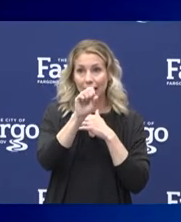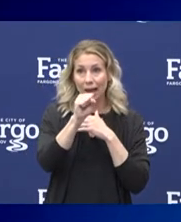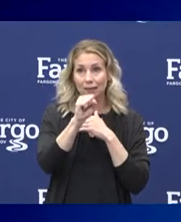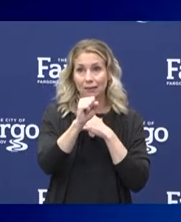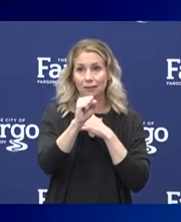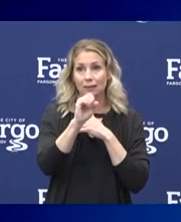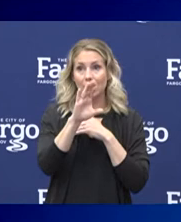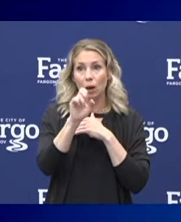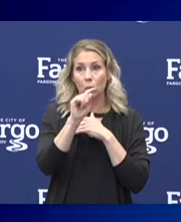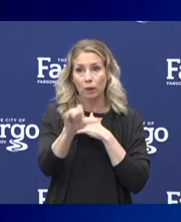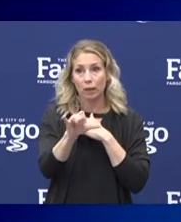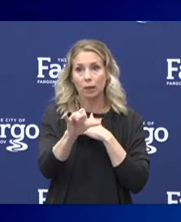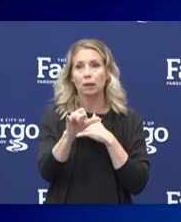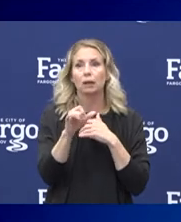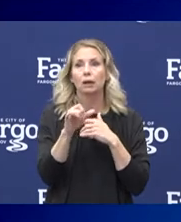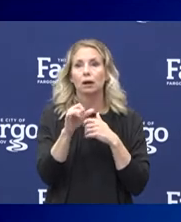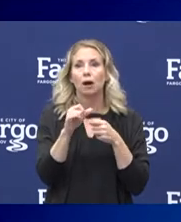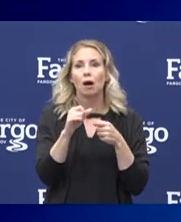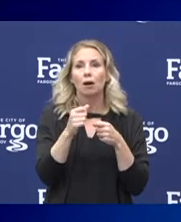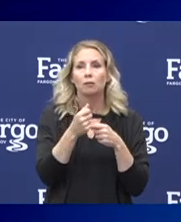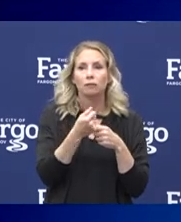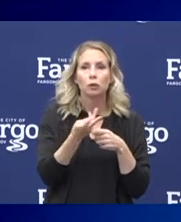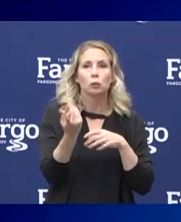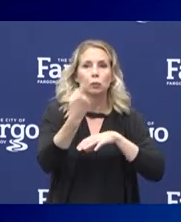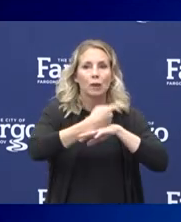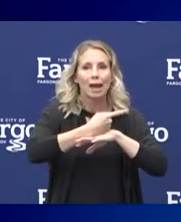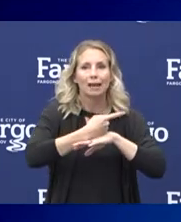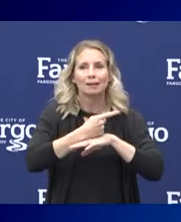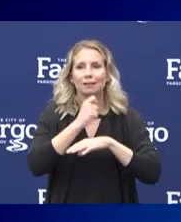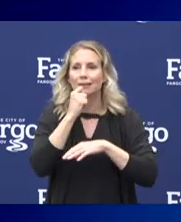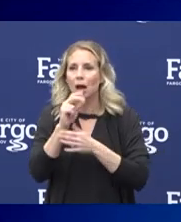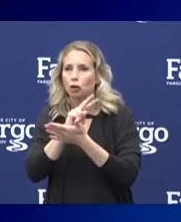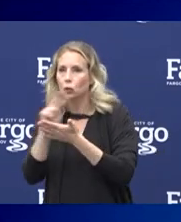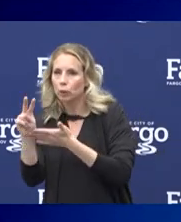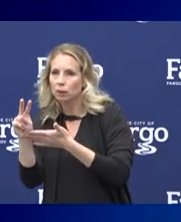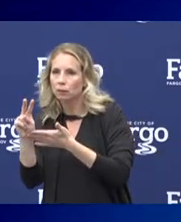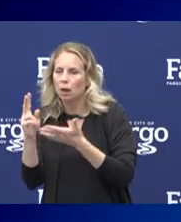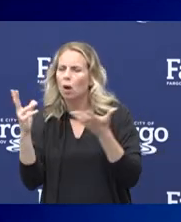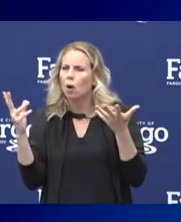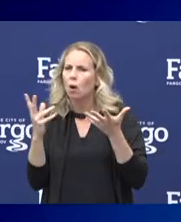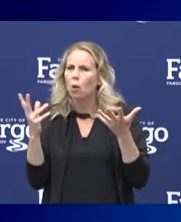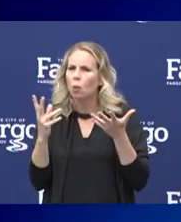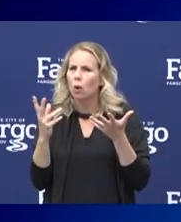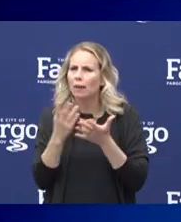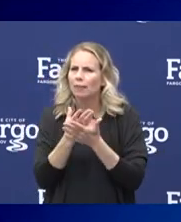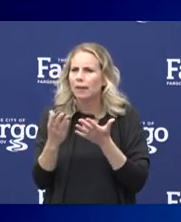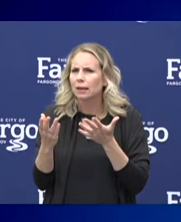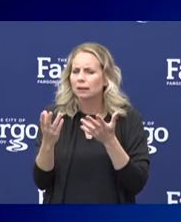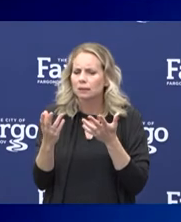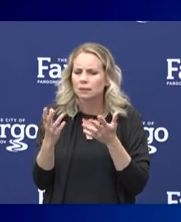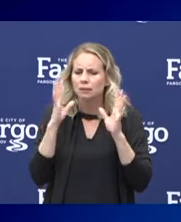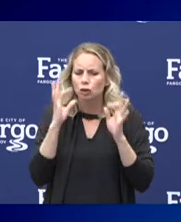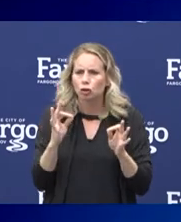of contact rather than two weeks? What factors determine how many days of contacts are traced and notified?